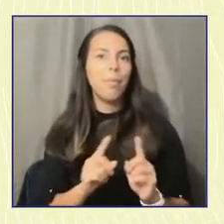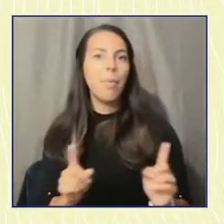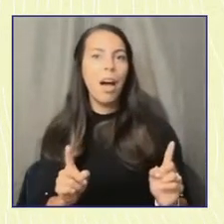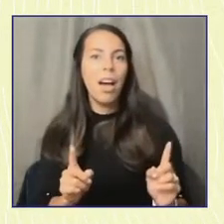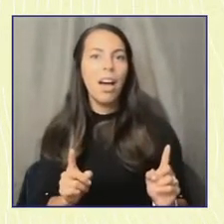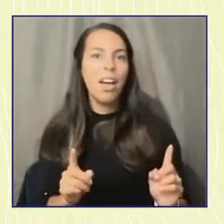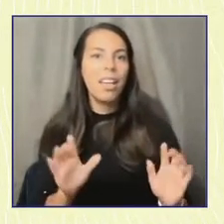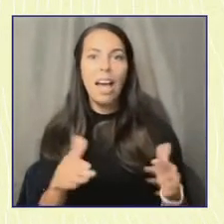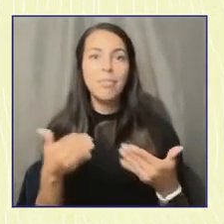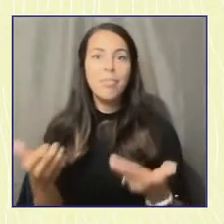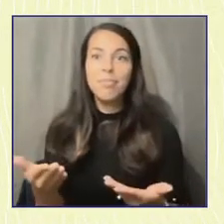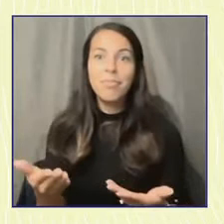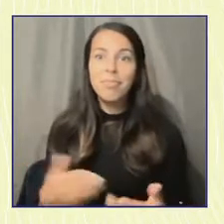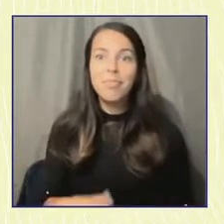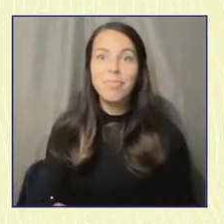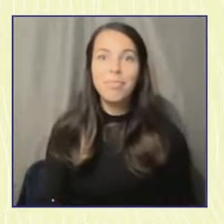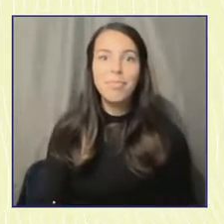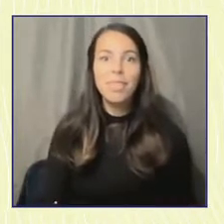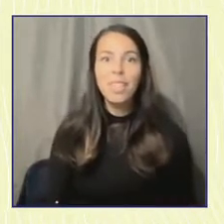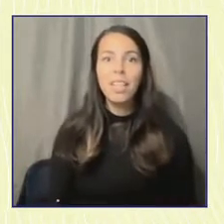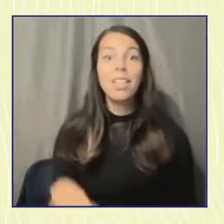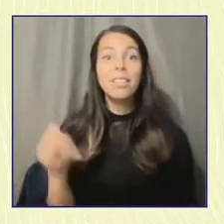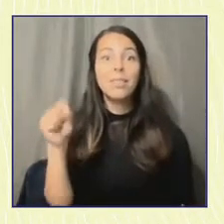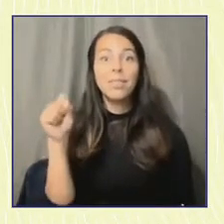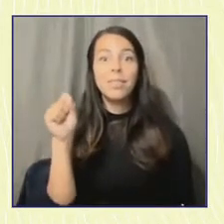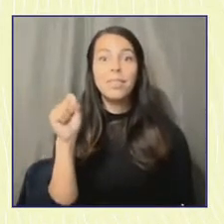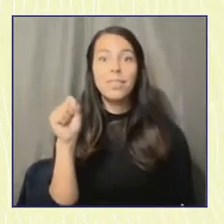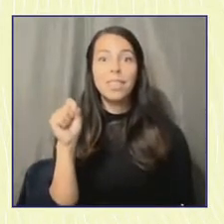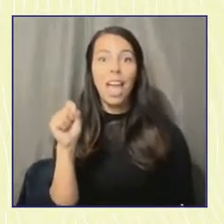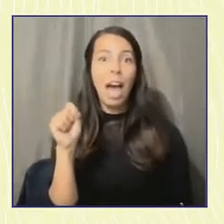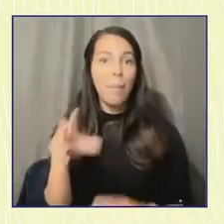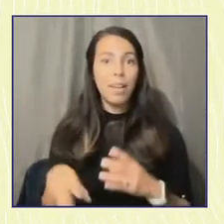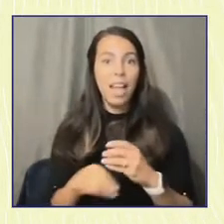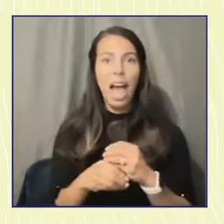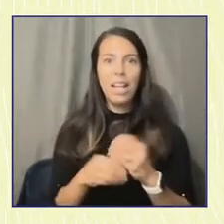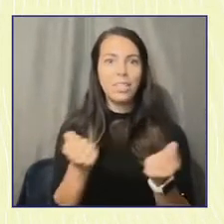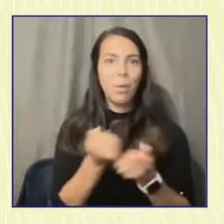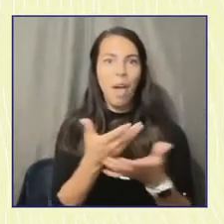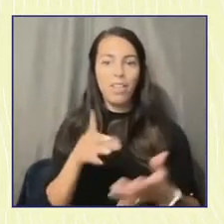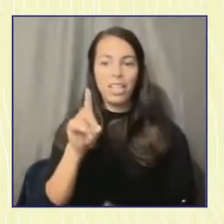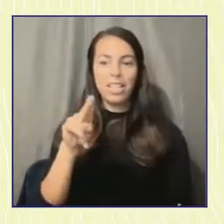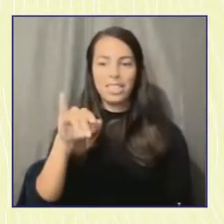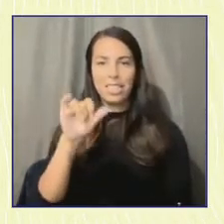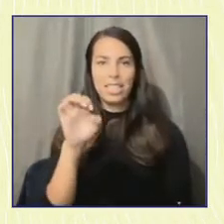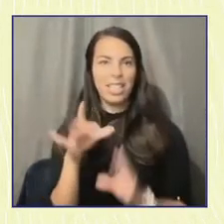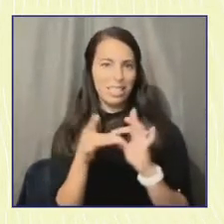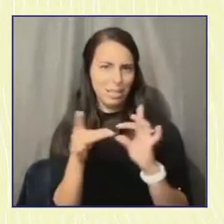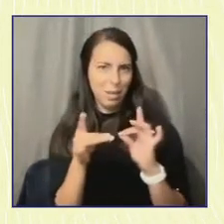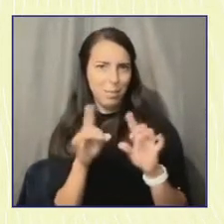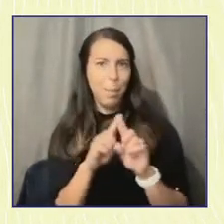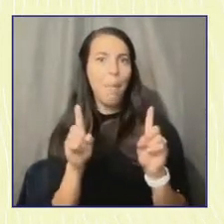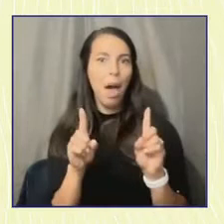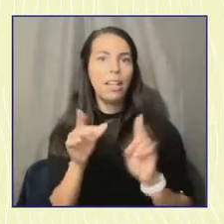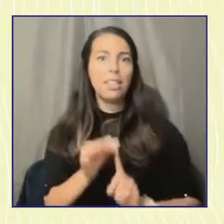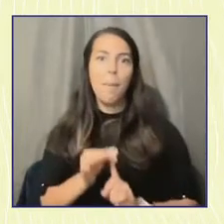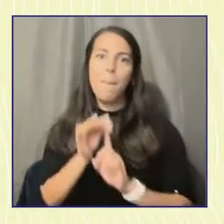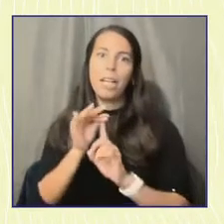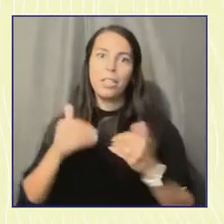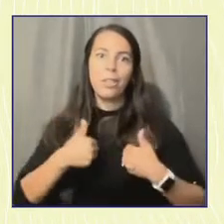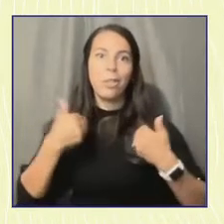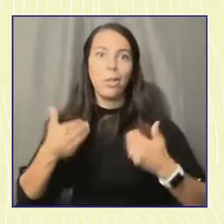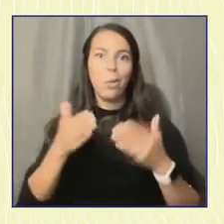Yeah, I just want to like plus one on everything that you said, but especially the idea of bringing youth organizers on and say, OK,